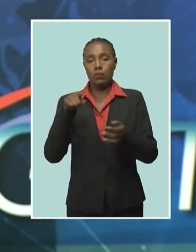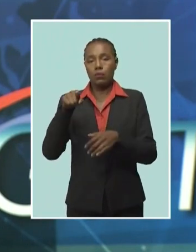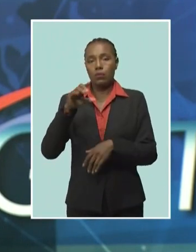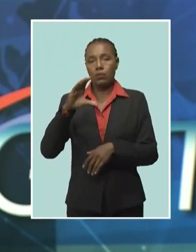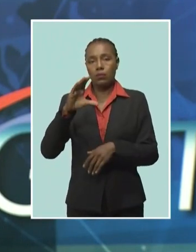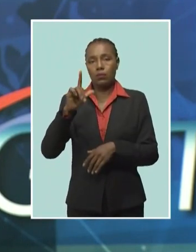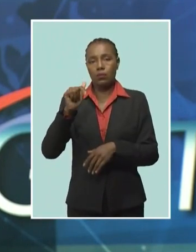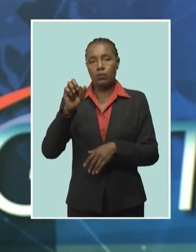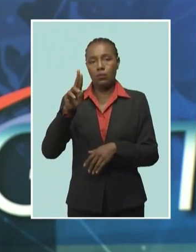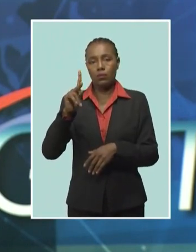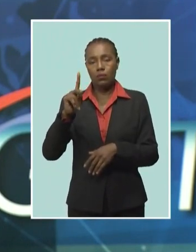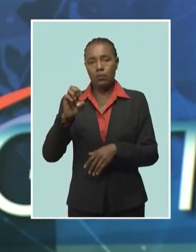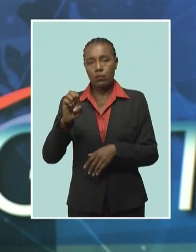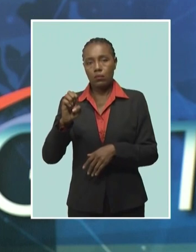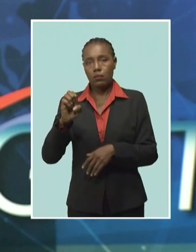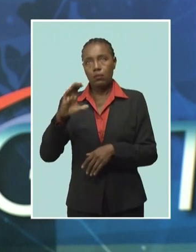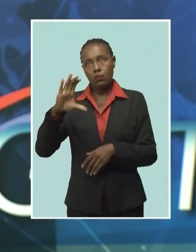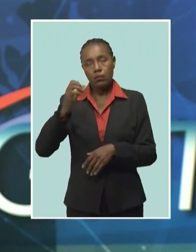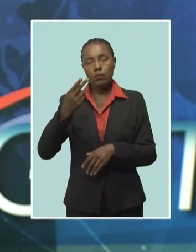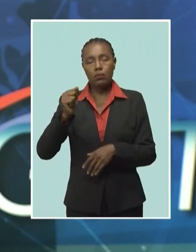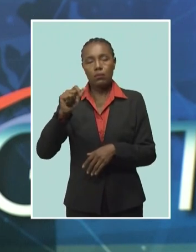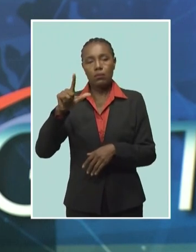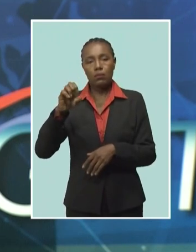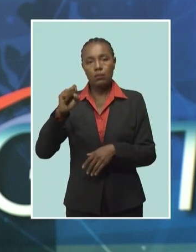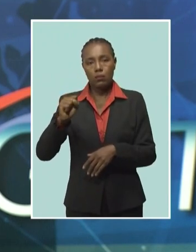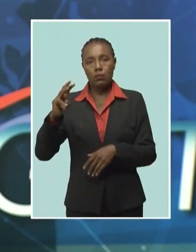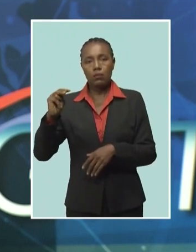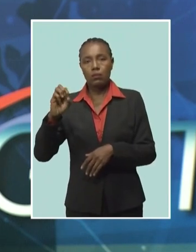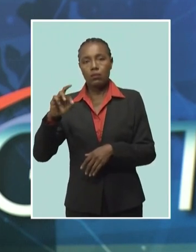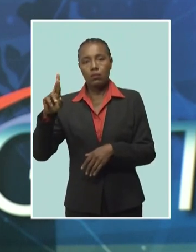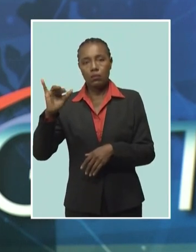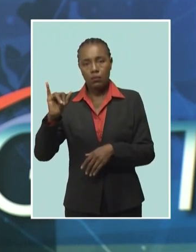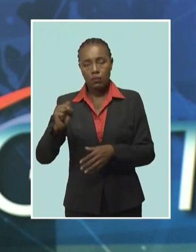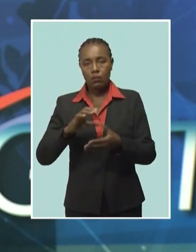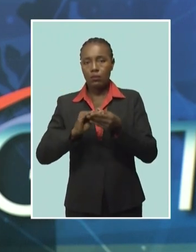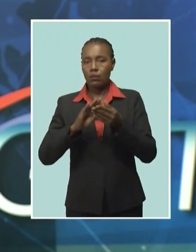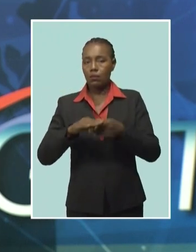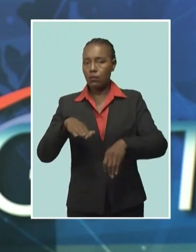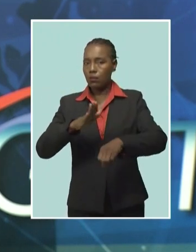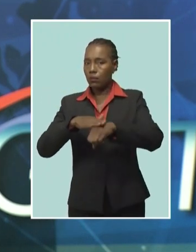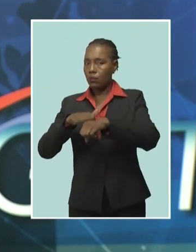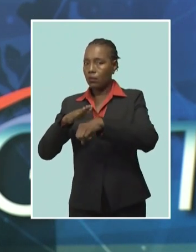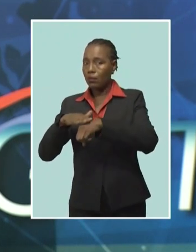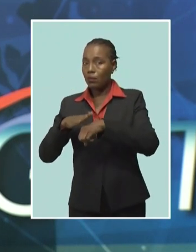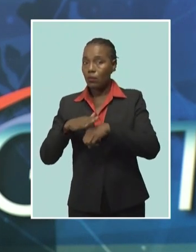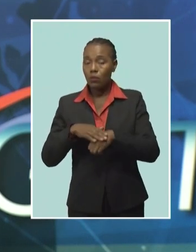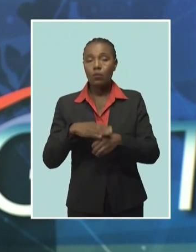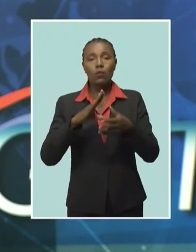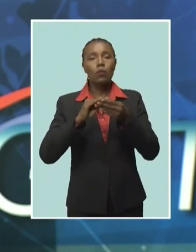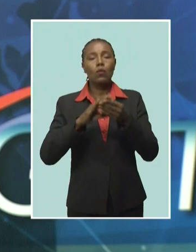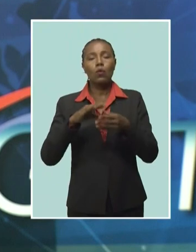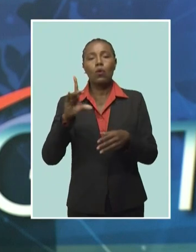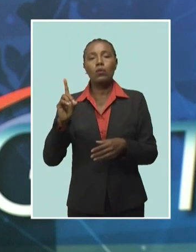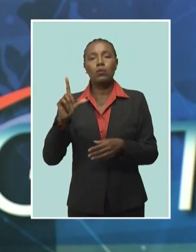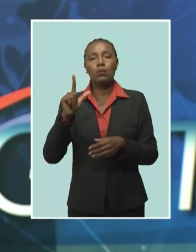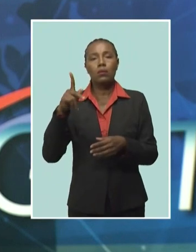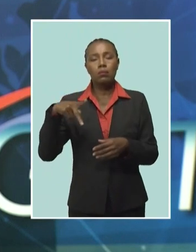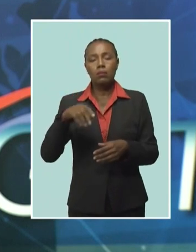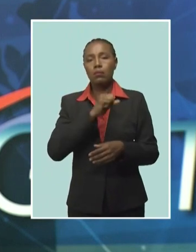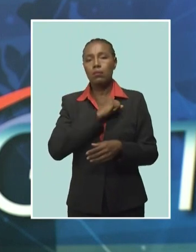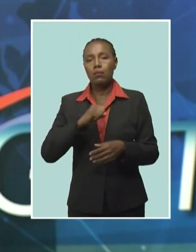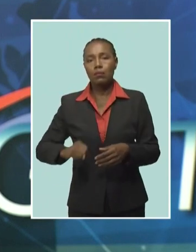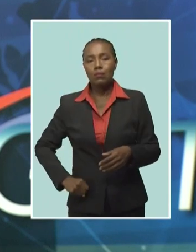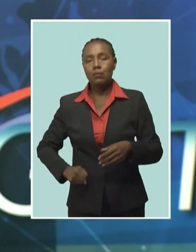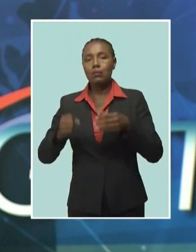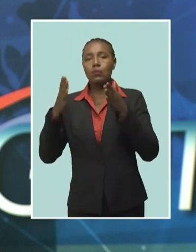plights of the poor as a political football. He sought to dispel the contributions of the opposition Democratic-Labor Party senators as he